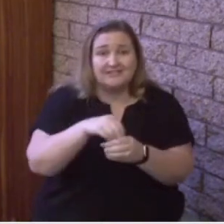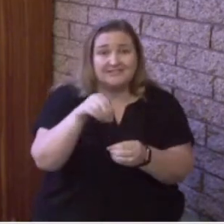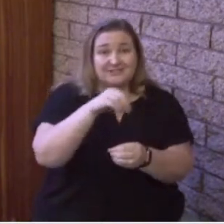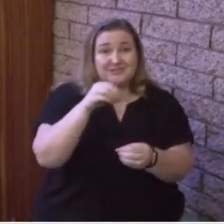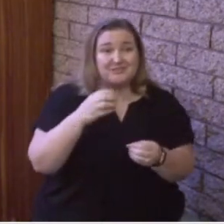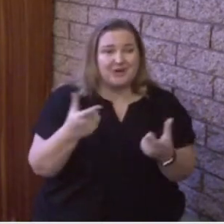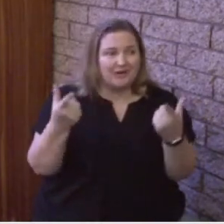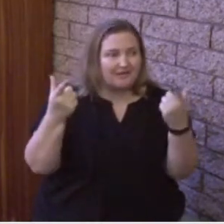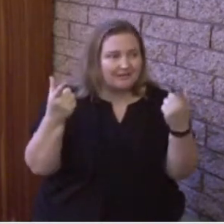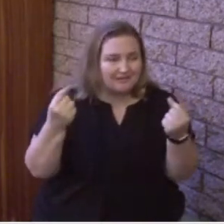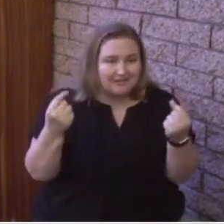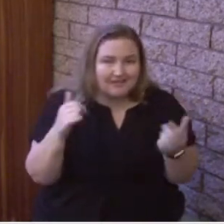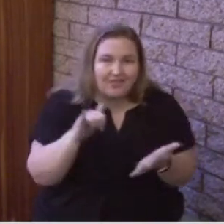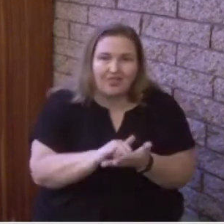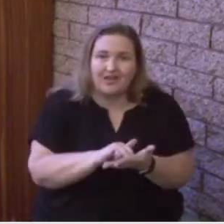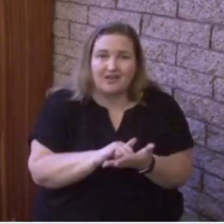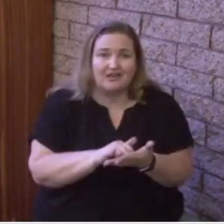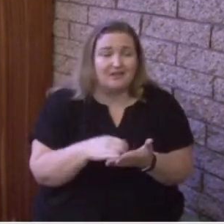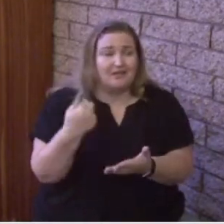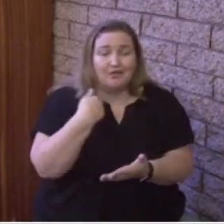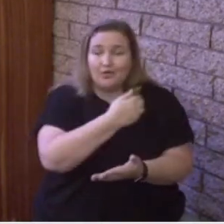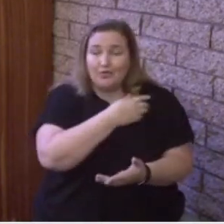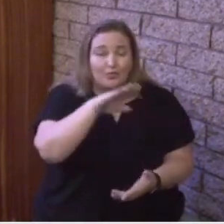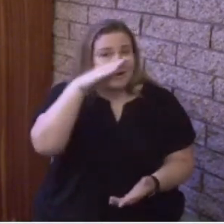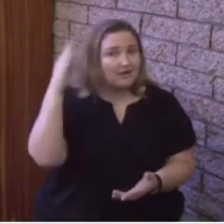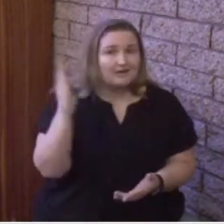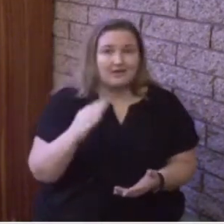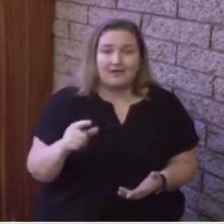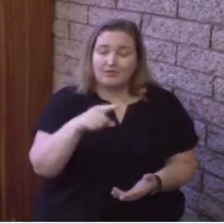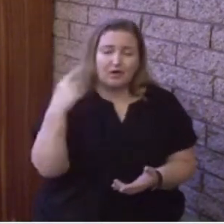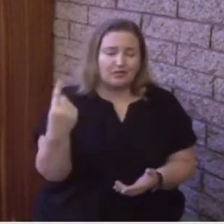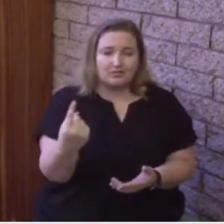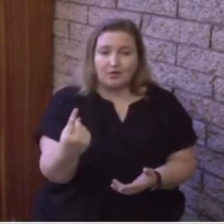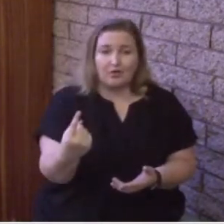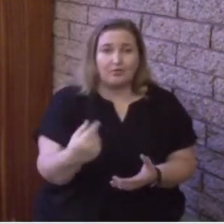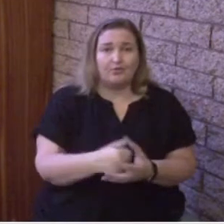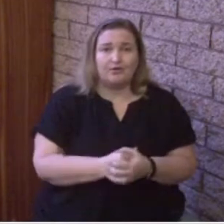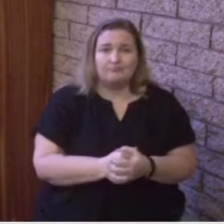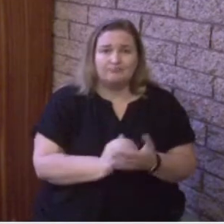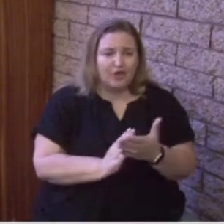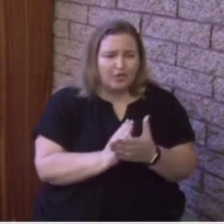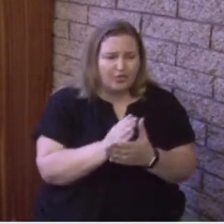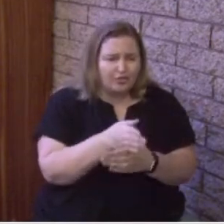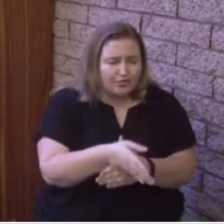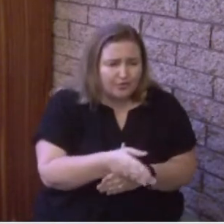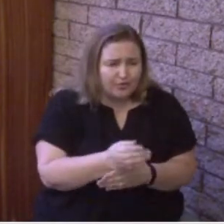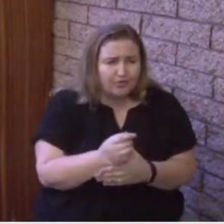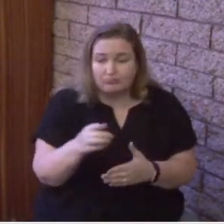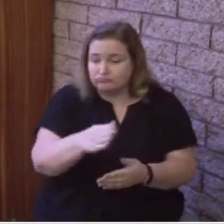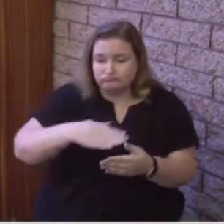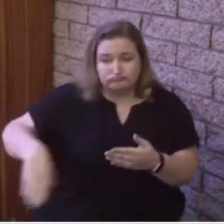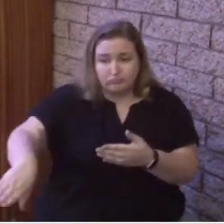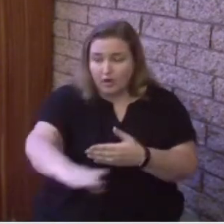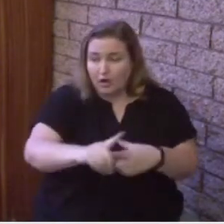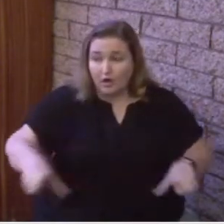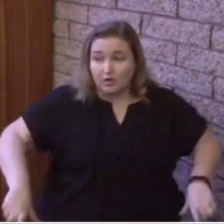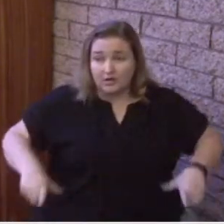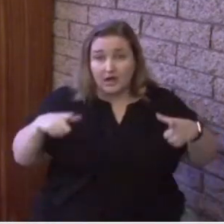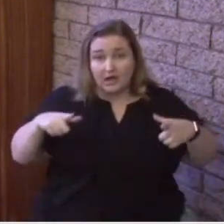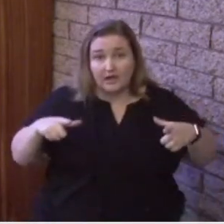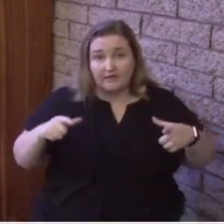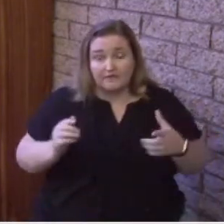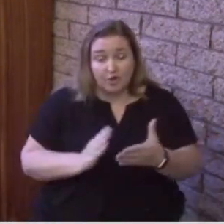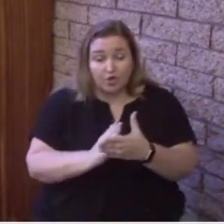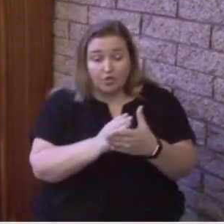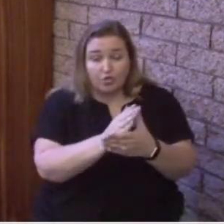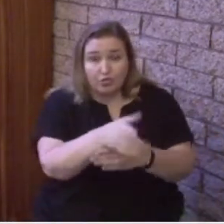That we are never alone. That we have, through every aspect, every part of life, through God's Word, we